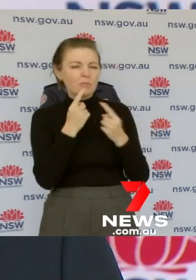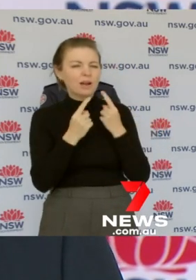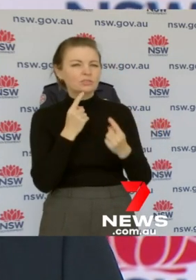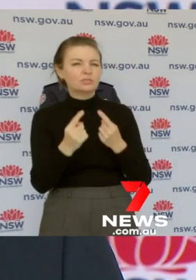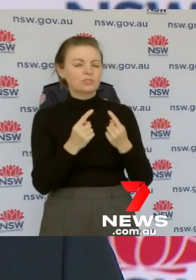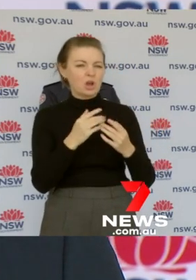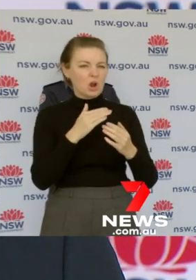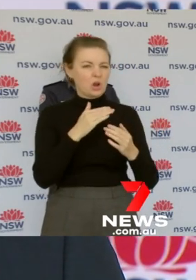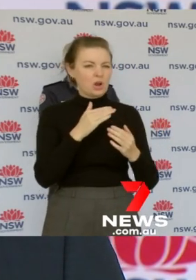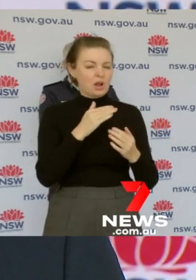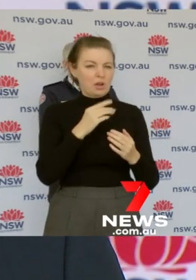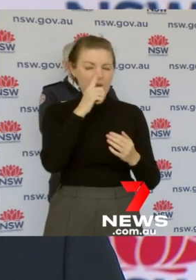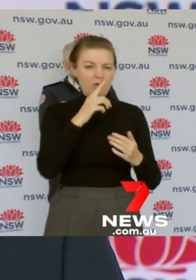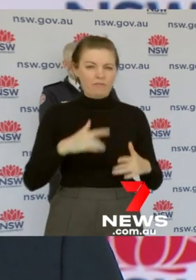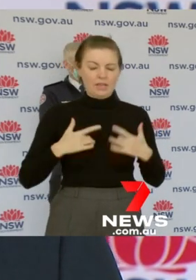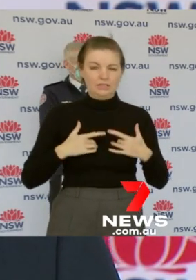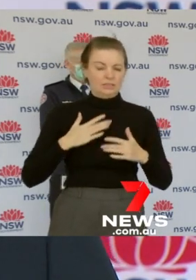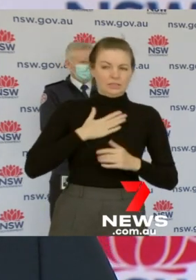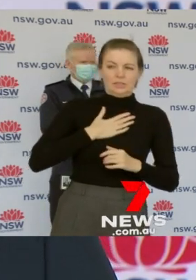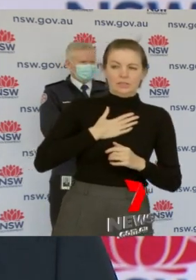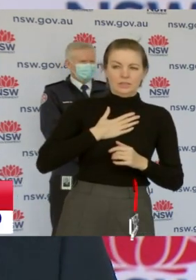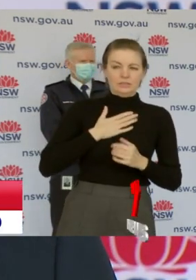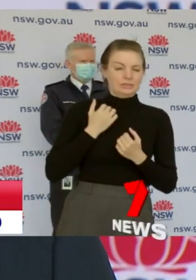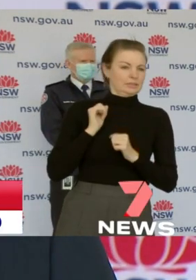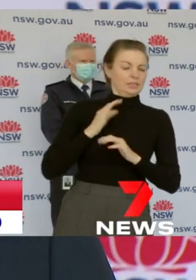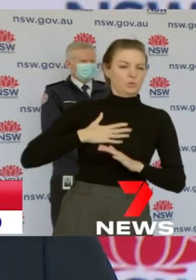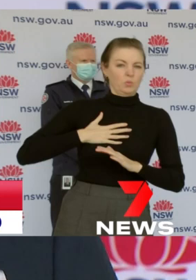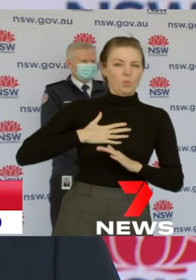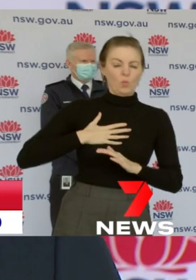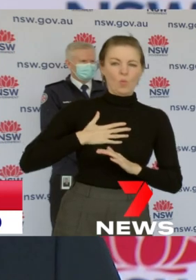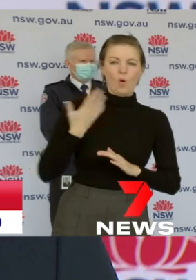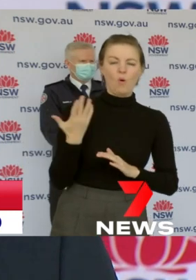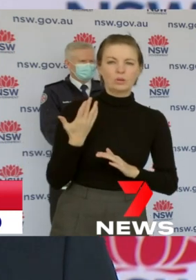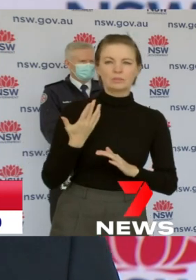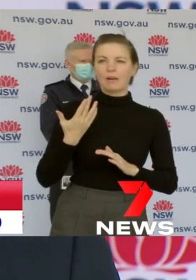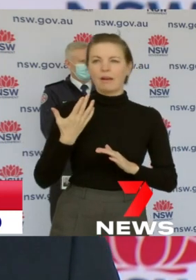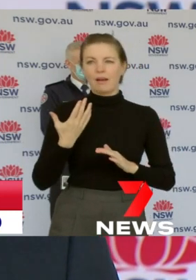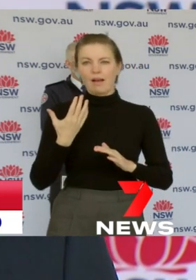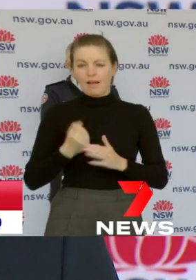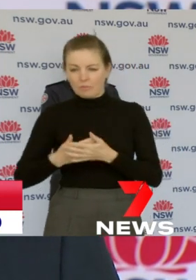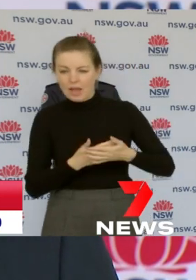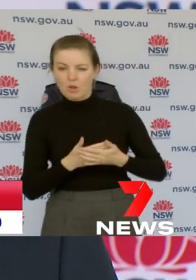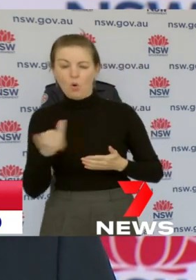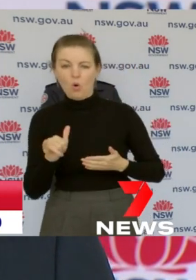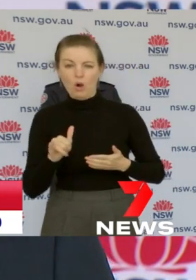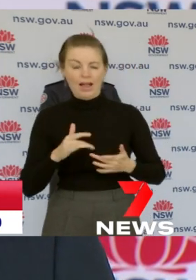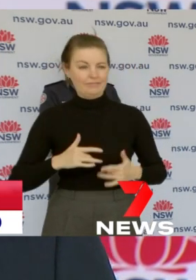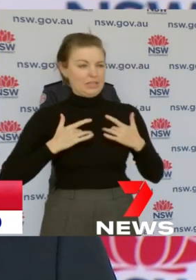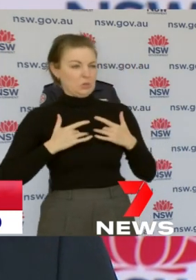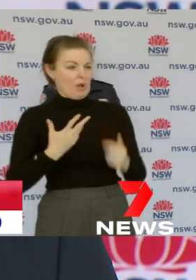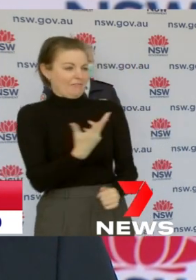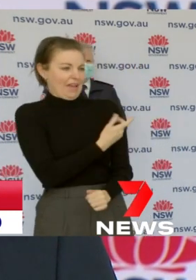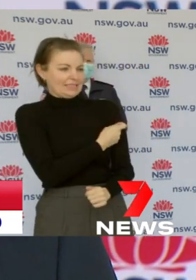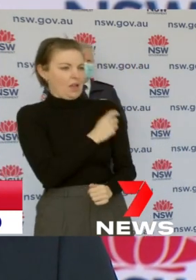deterring people from effectively having a child or having a vaccination one or the other by suggesting that there's some negative